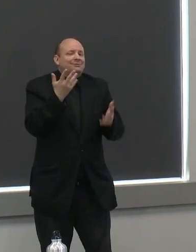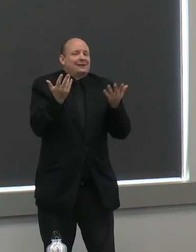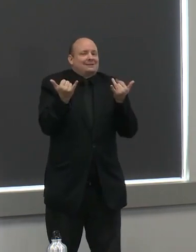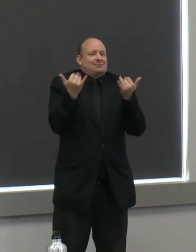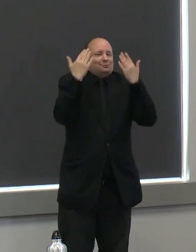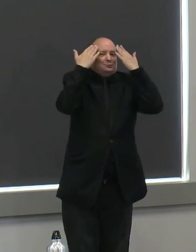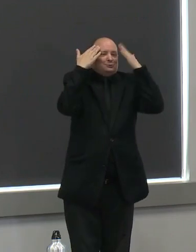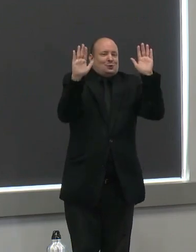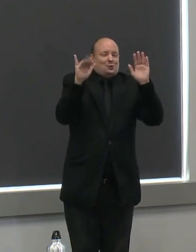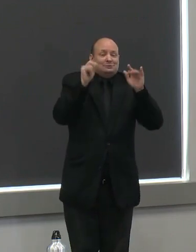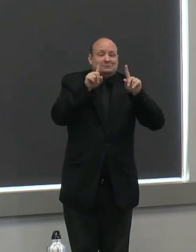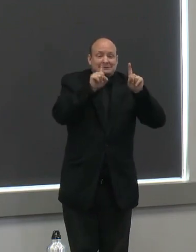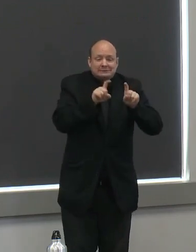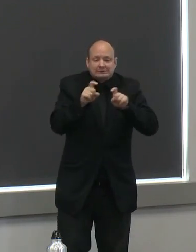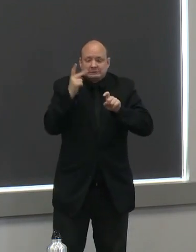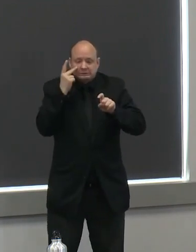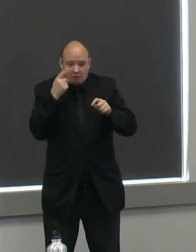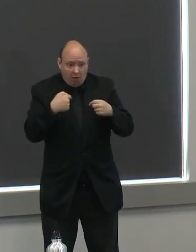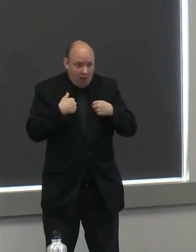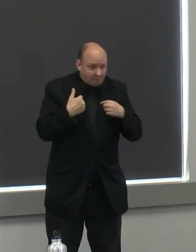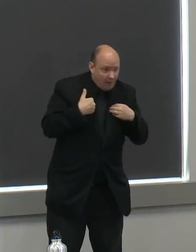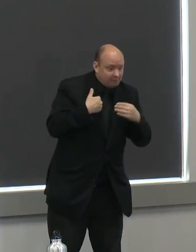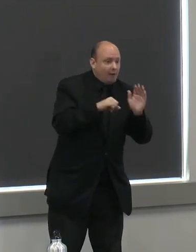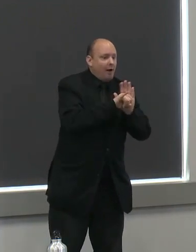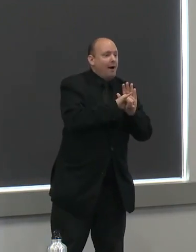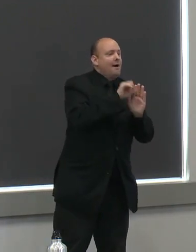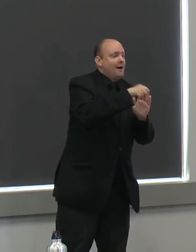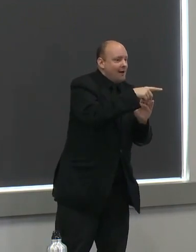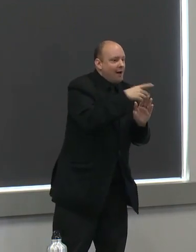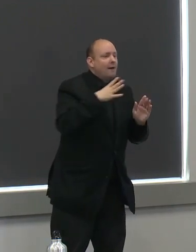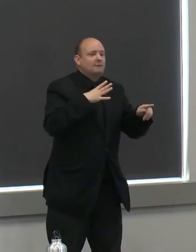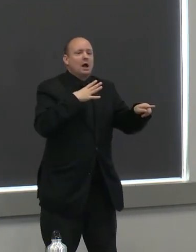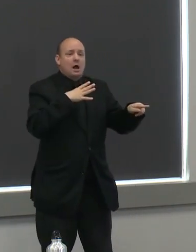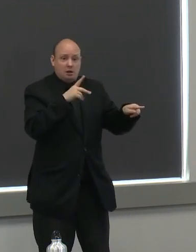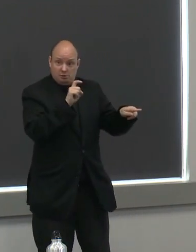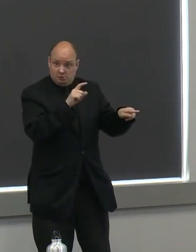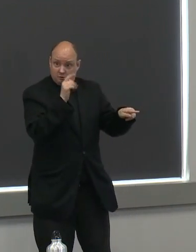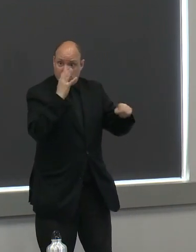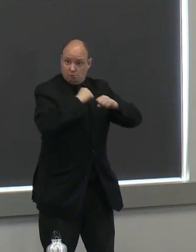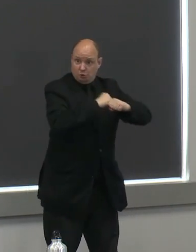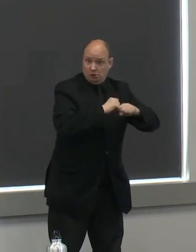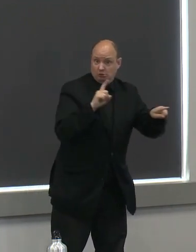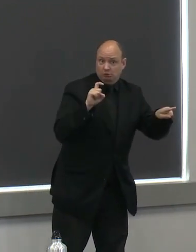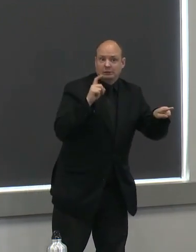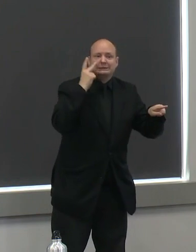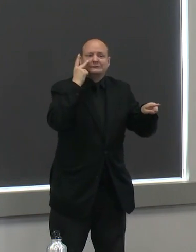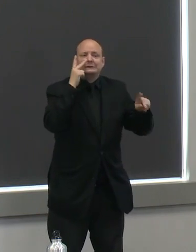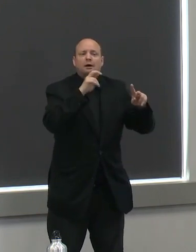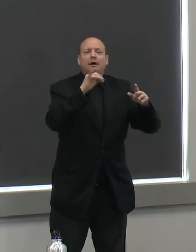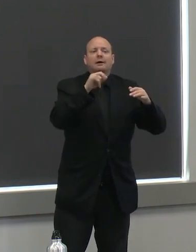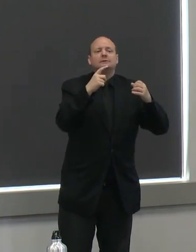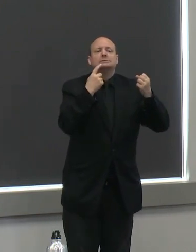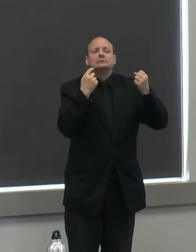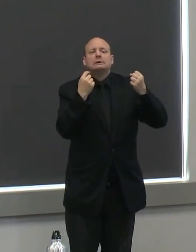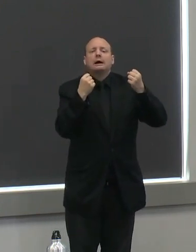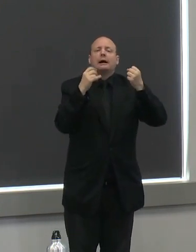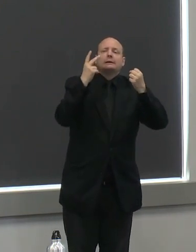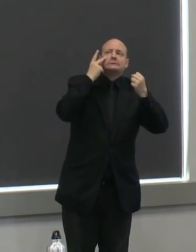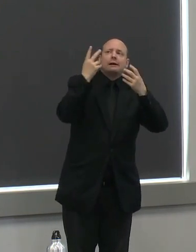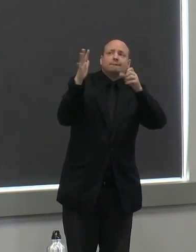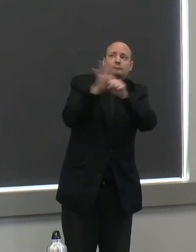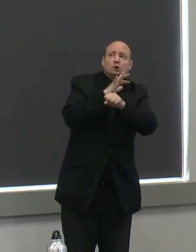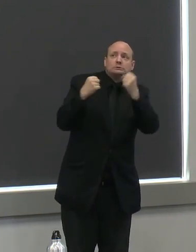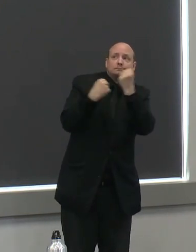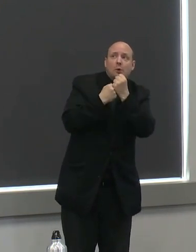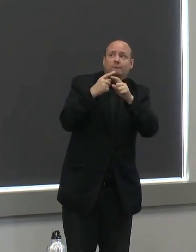tests with the way they've been released so quickly so we're looking for additional data to make those recommendations thanks lincoln uh the next question